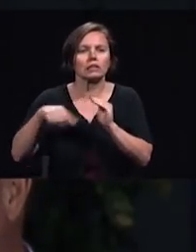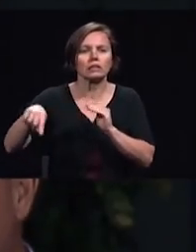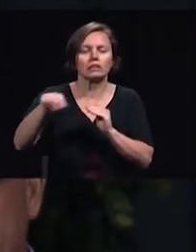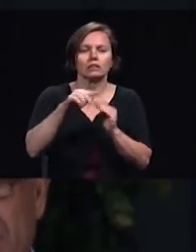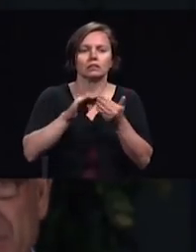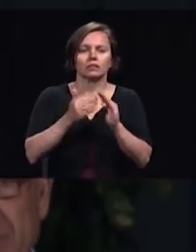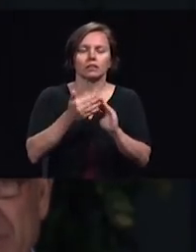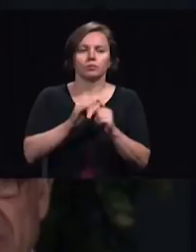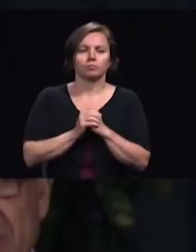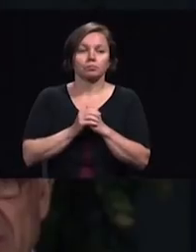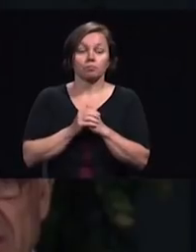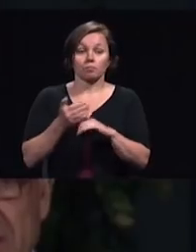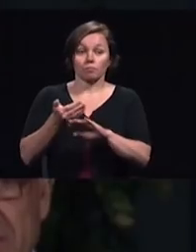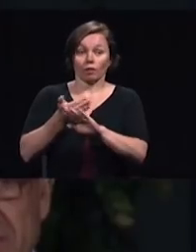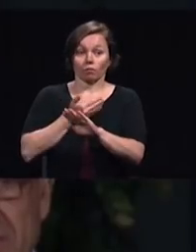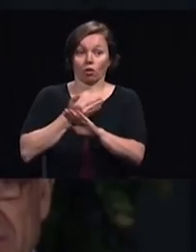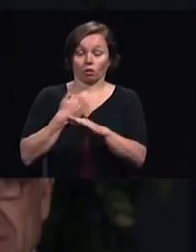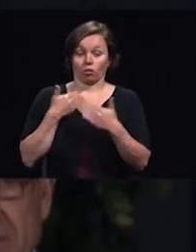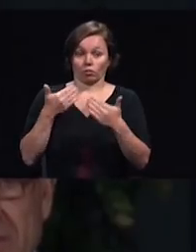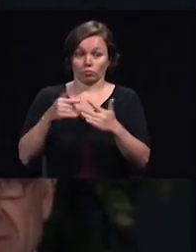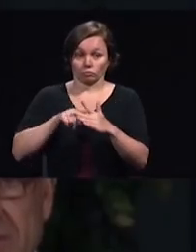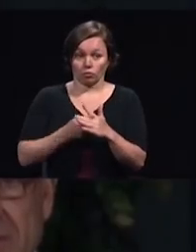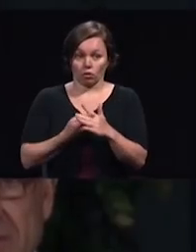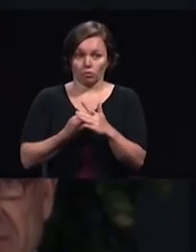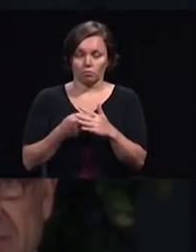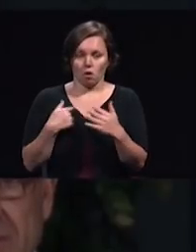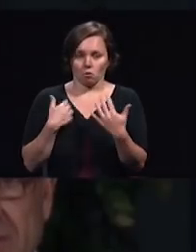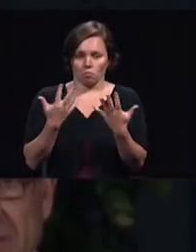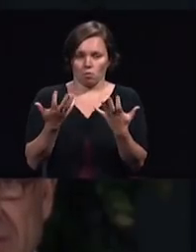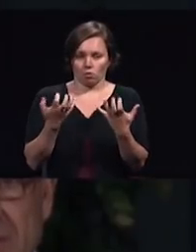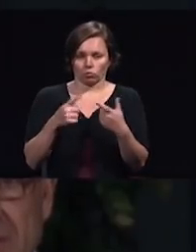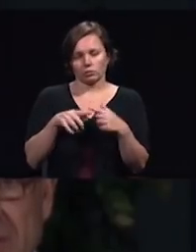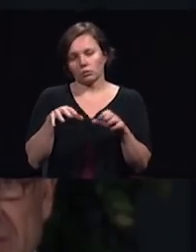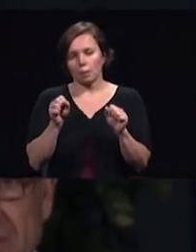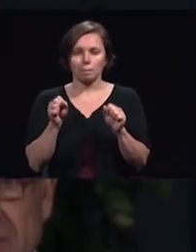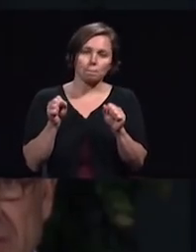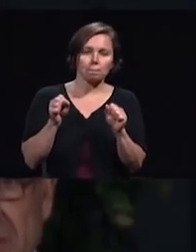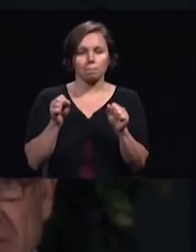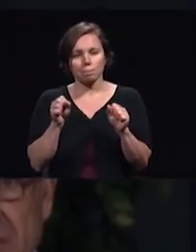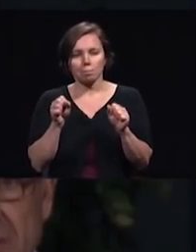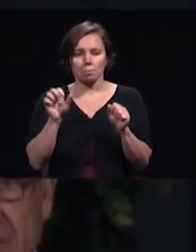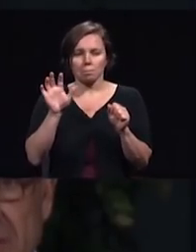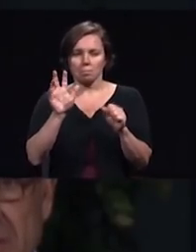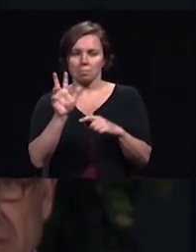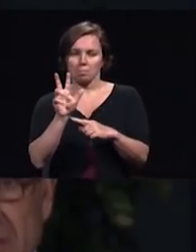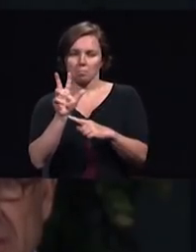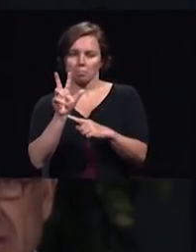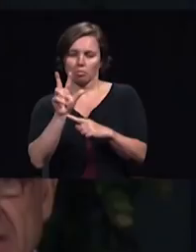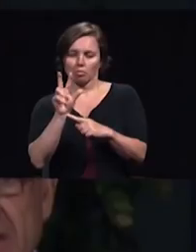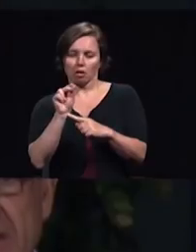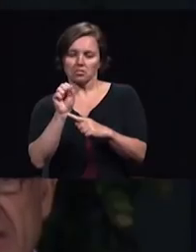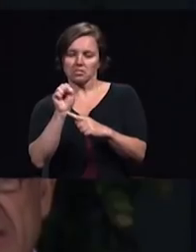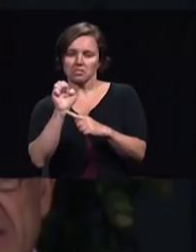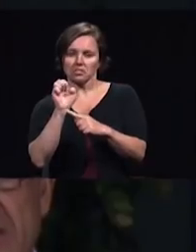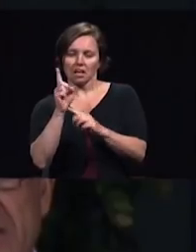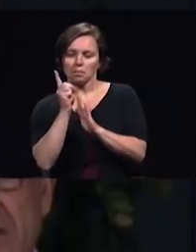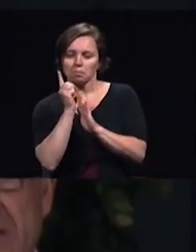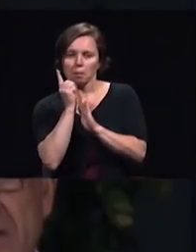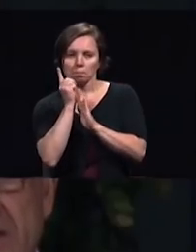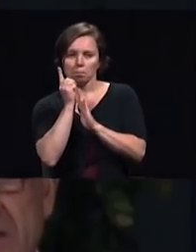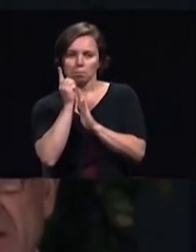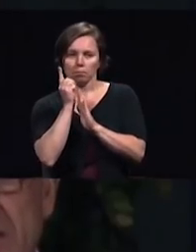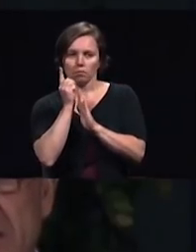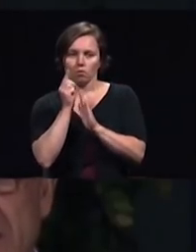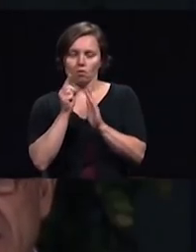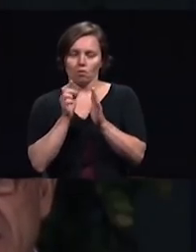Before we begin, I want to take about 30 seconds and ask you to